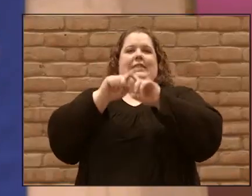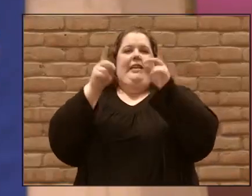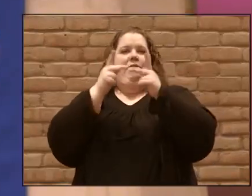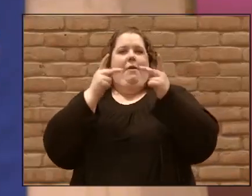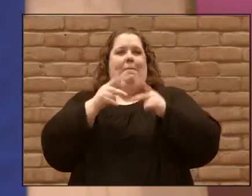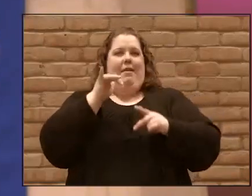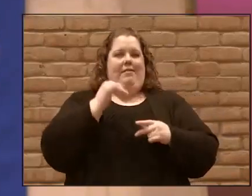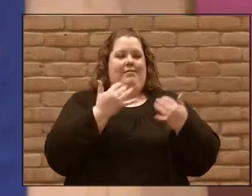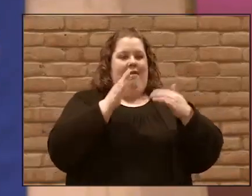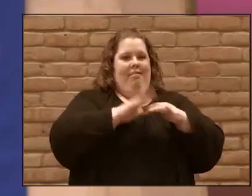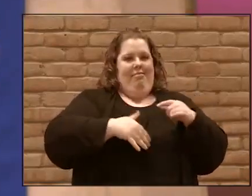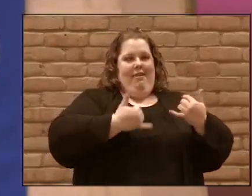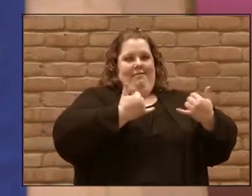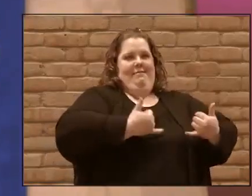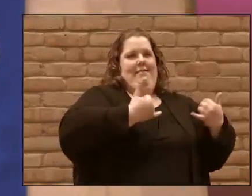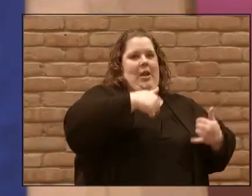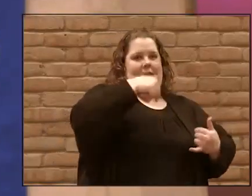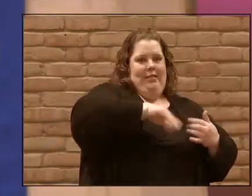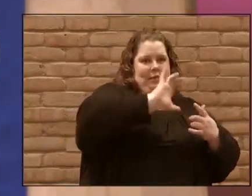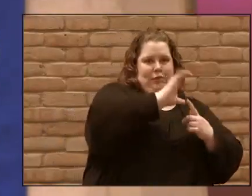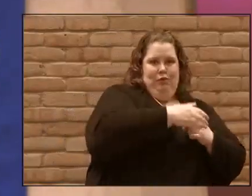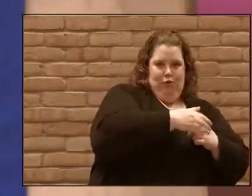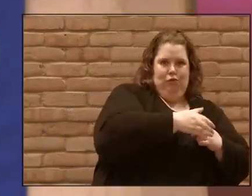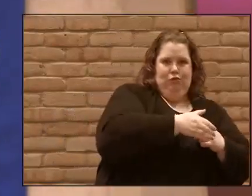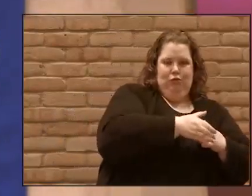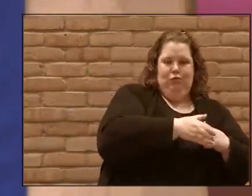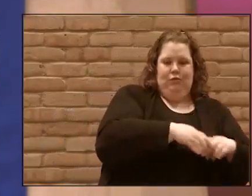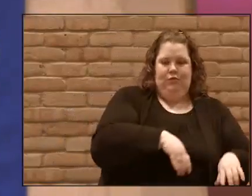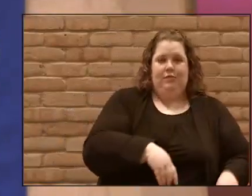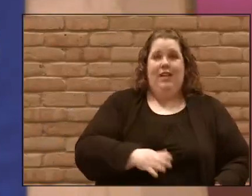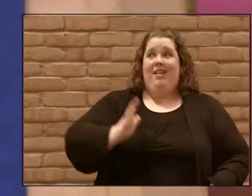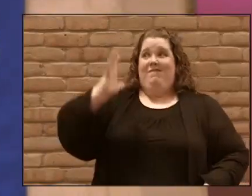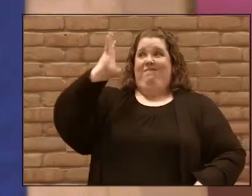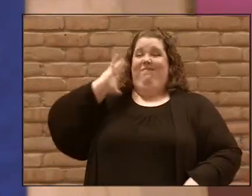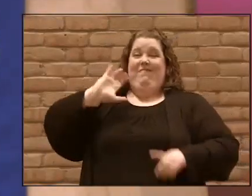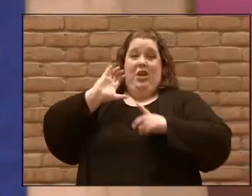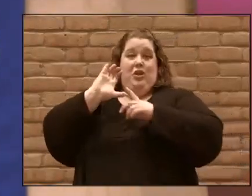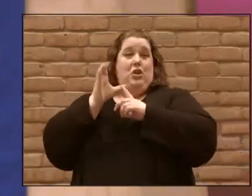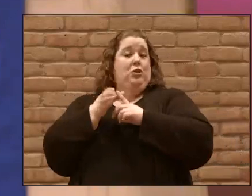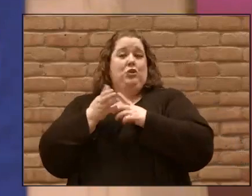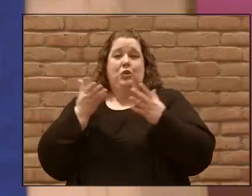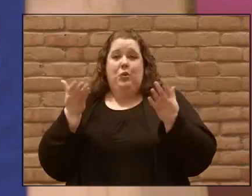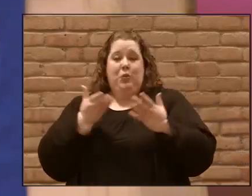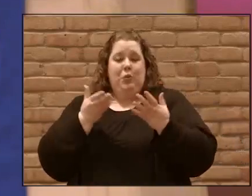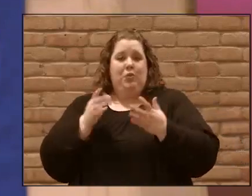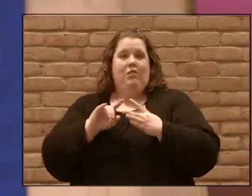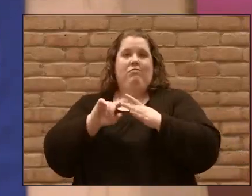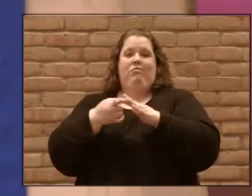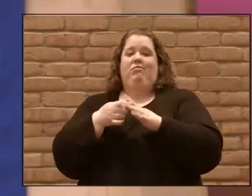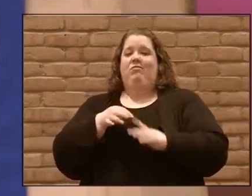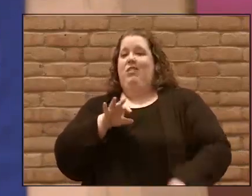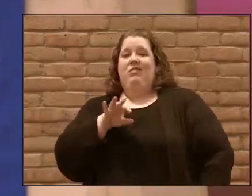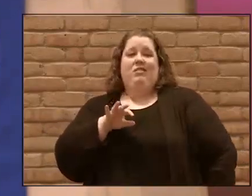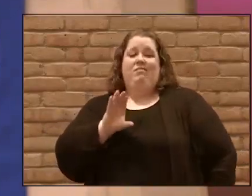United States of America. In that culture, they started out as a fringe cult. And Rome really